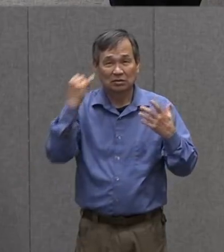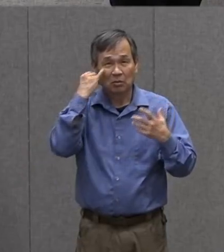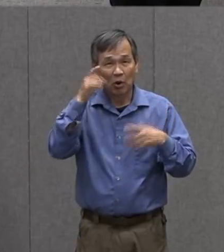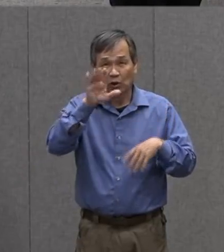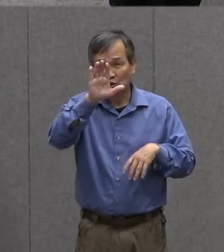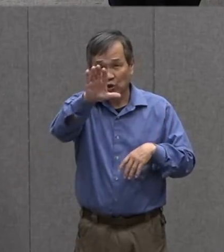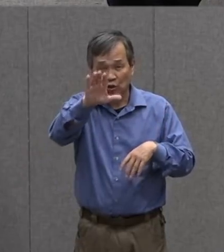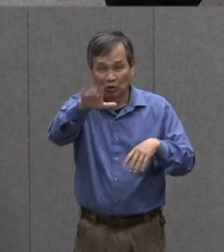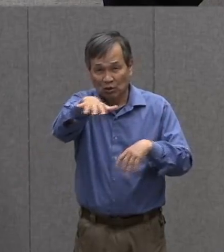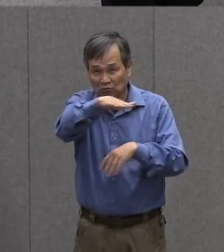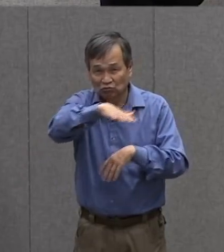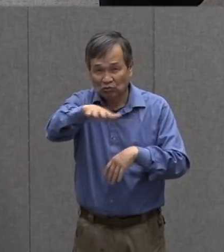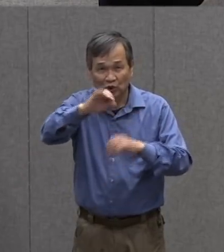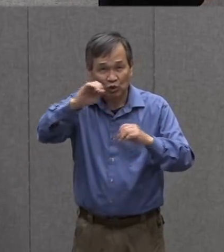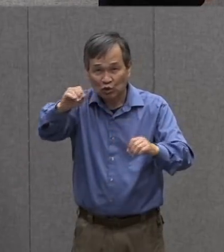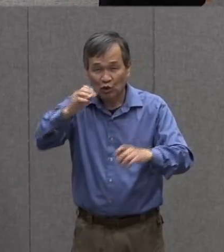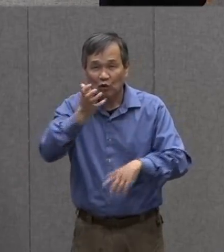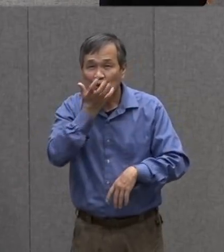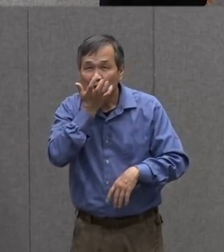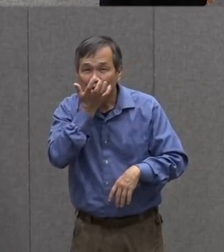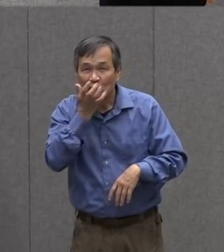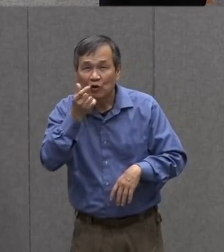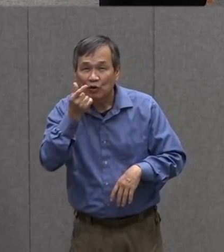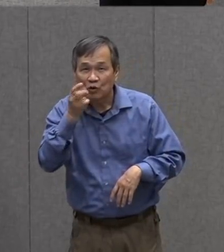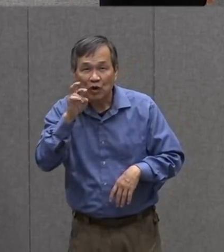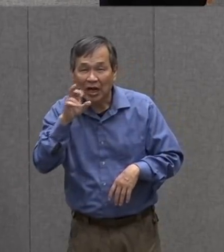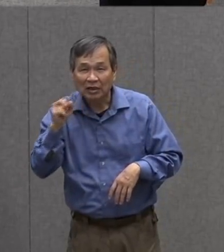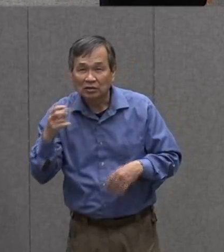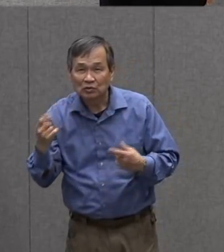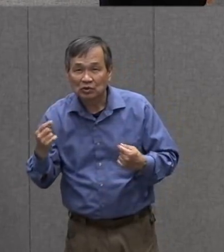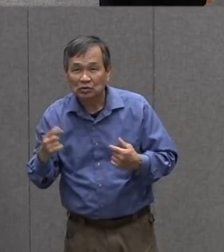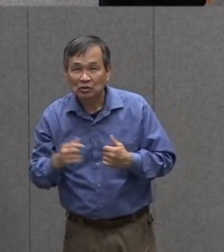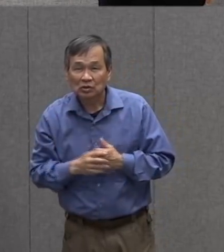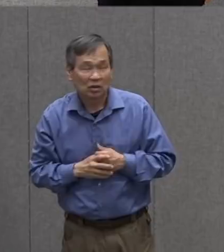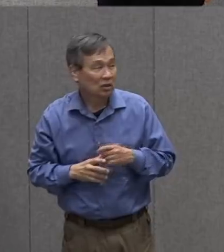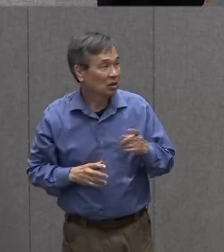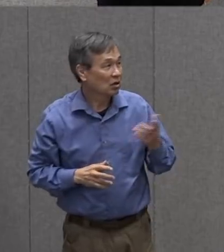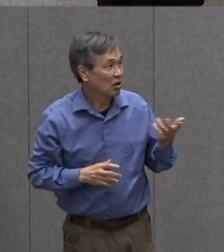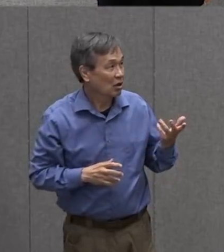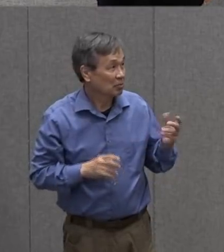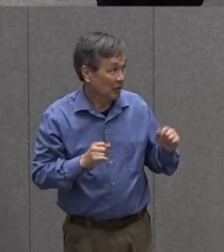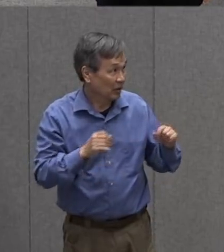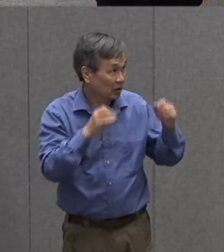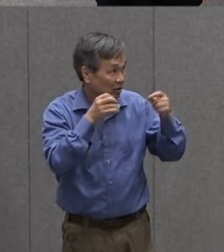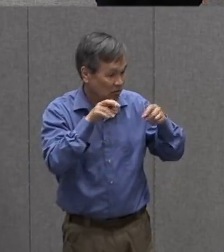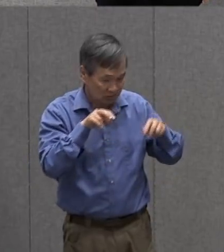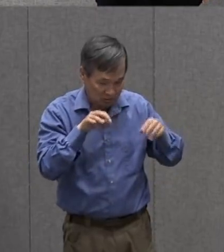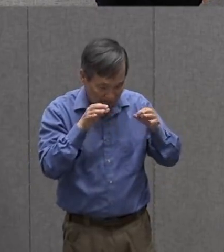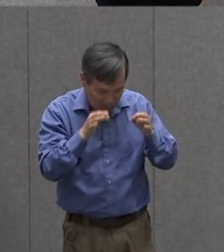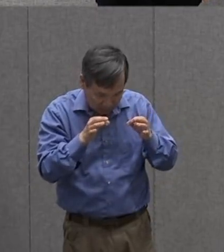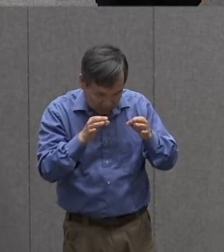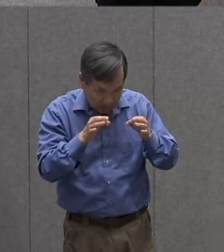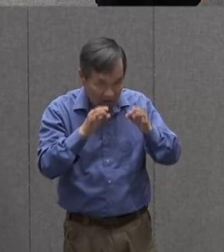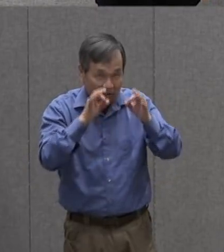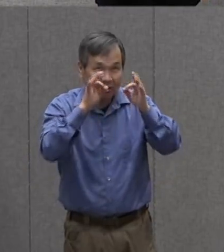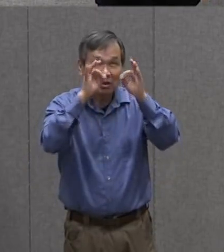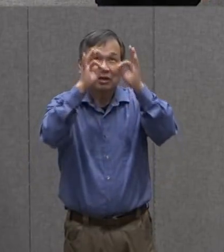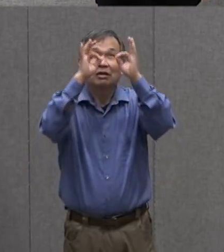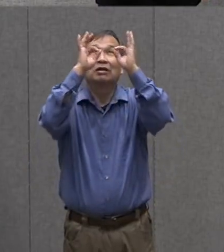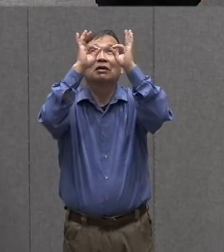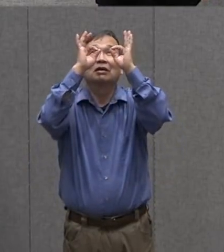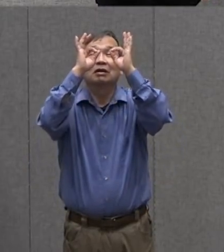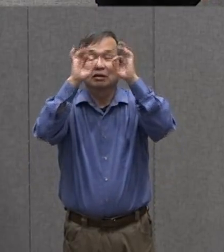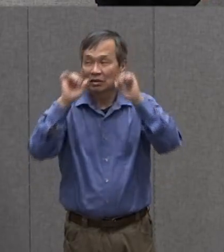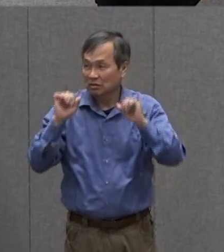miss rocks and could i look up you could you know the fun part about this activity